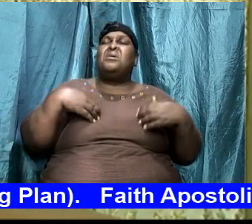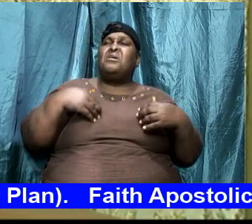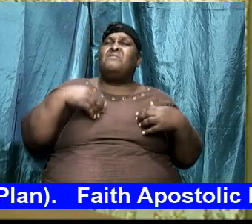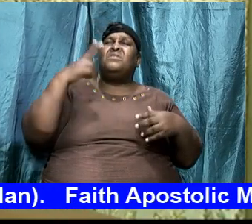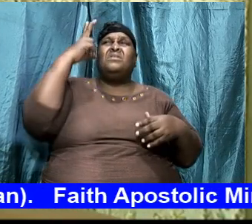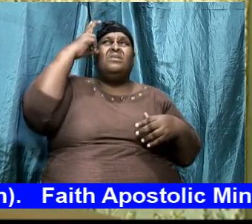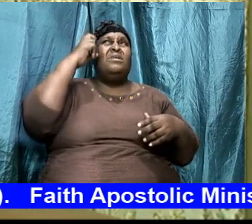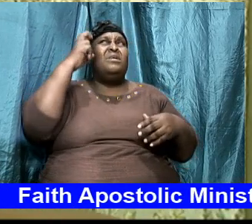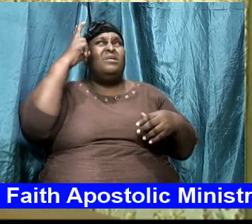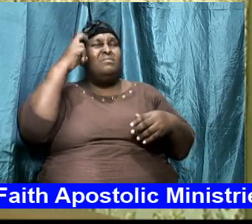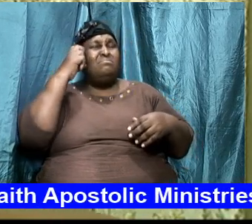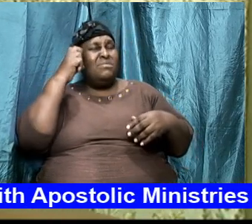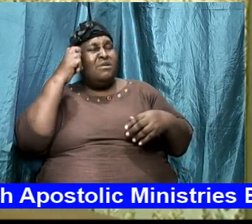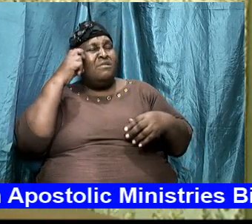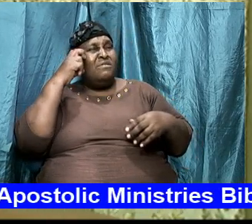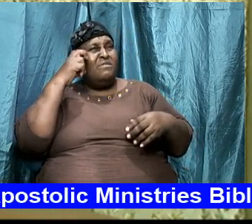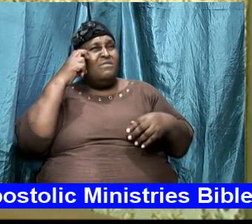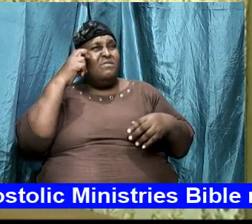and that